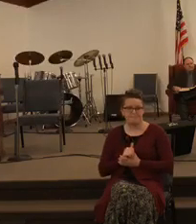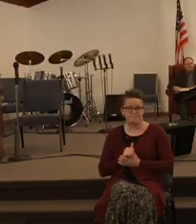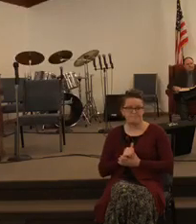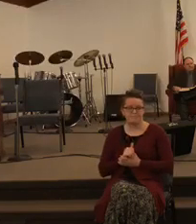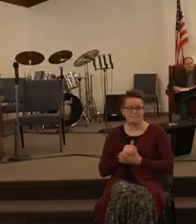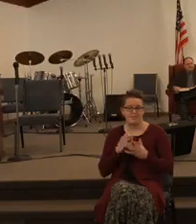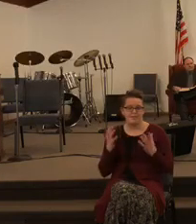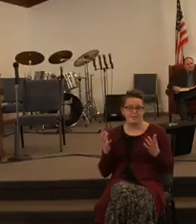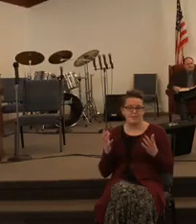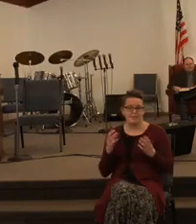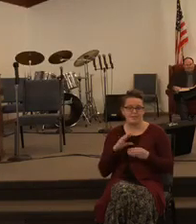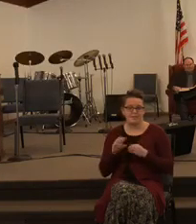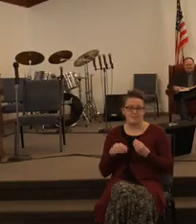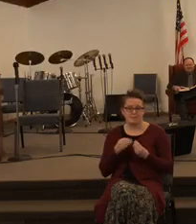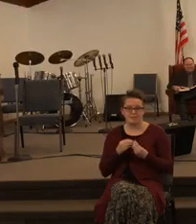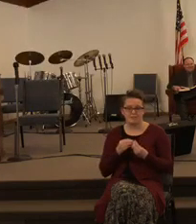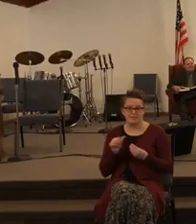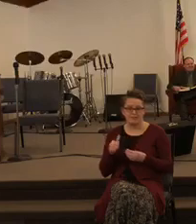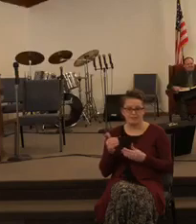a whole lot about anything